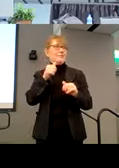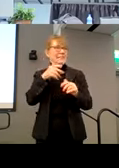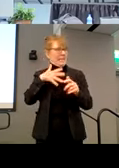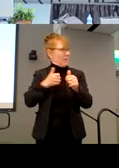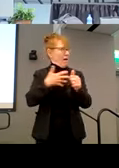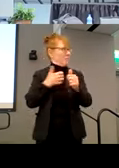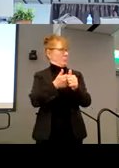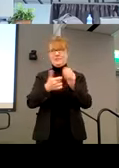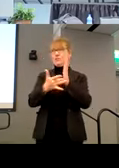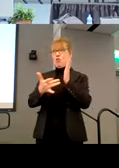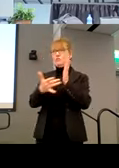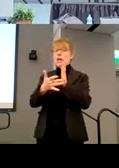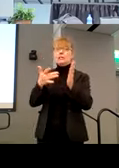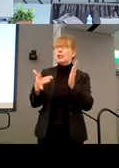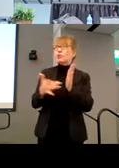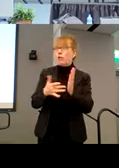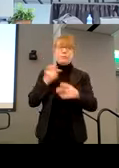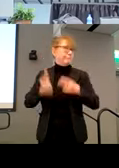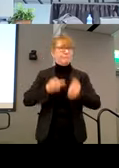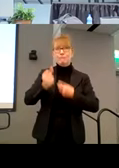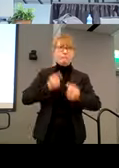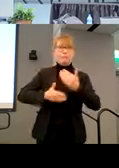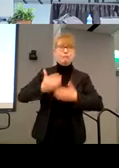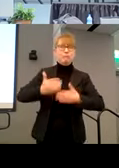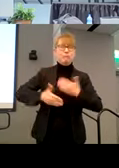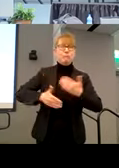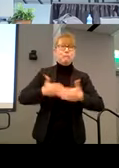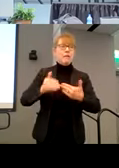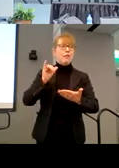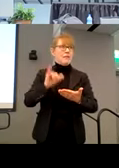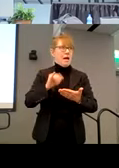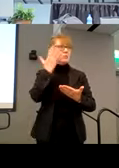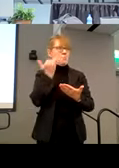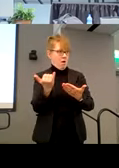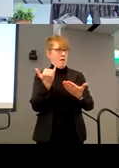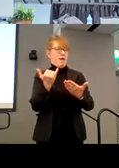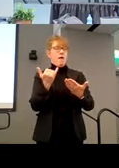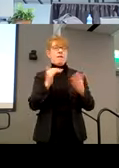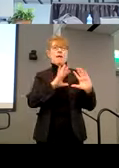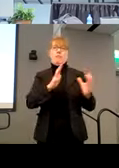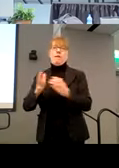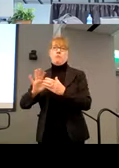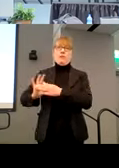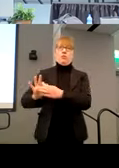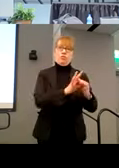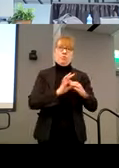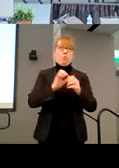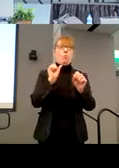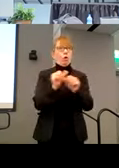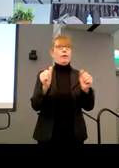You know, technology is happening so fast, which is why the collaboration, the working with people with disabilities, the